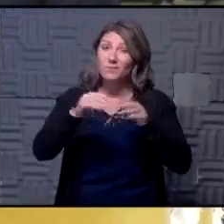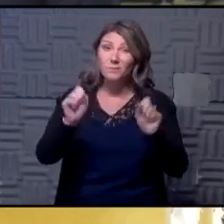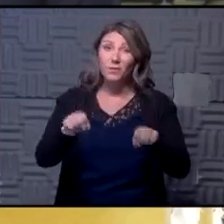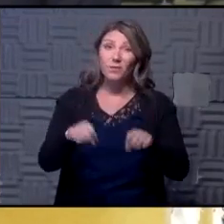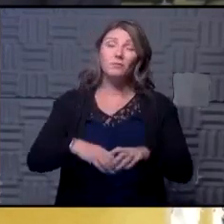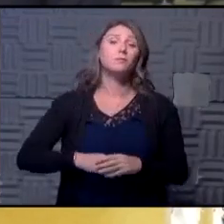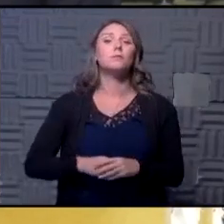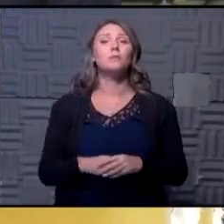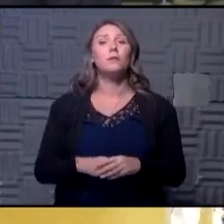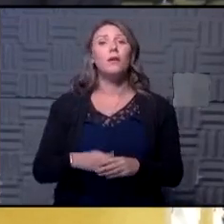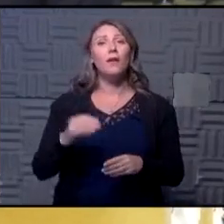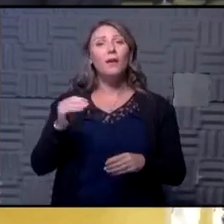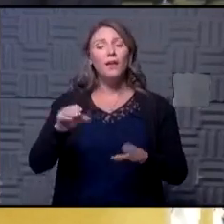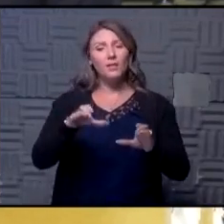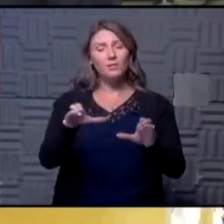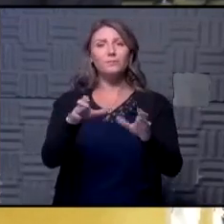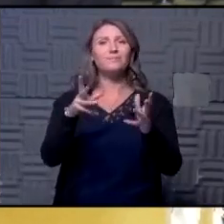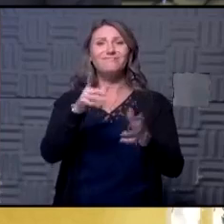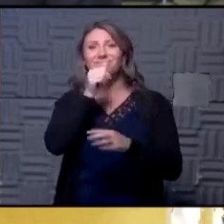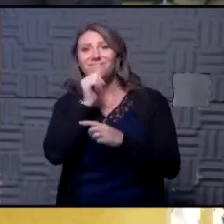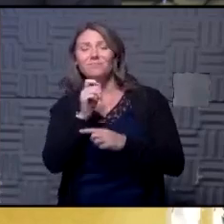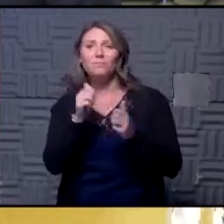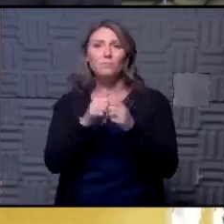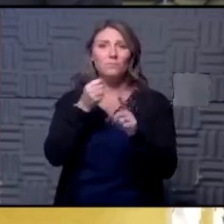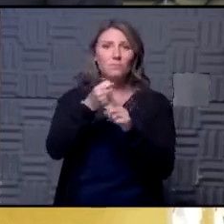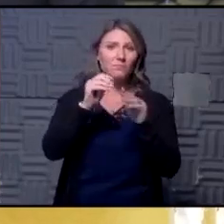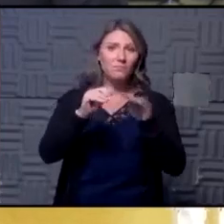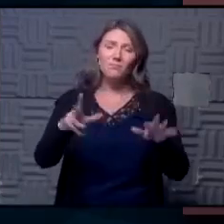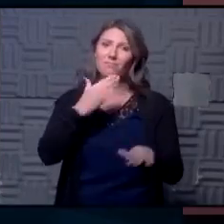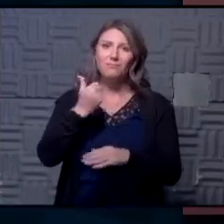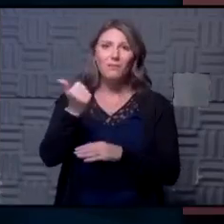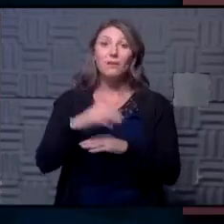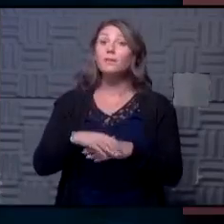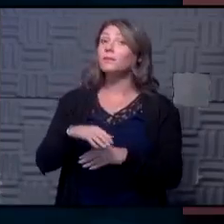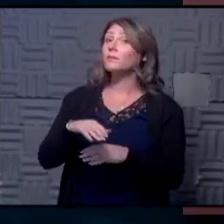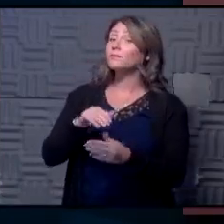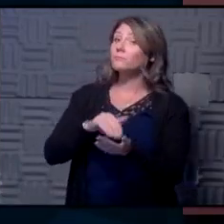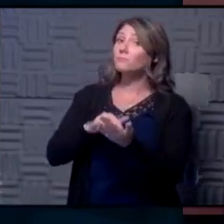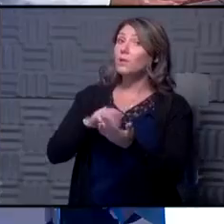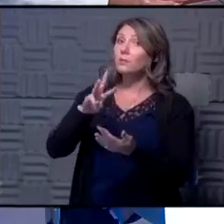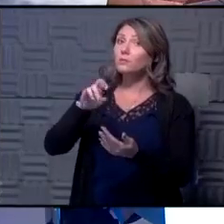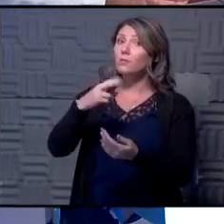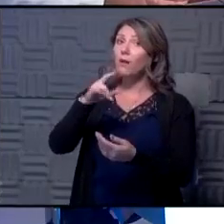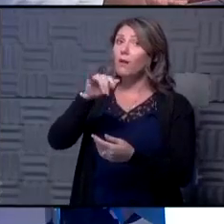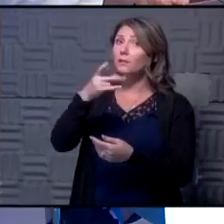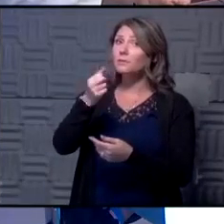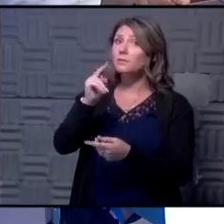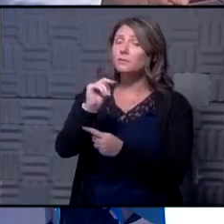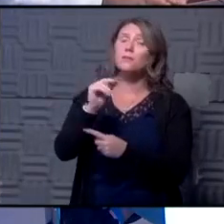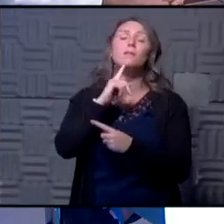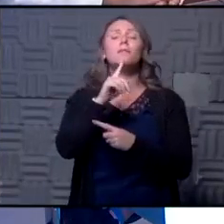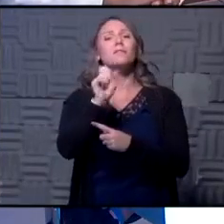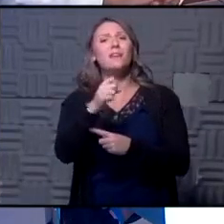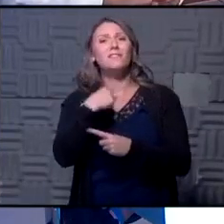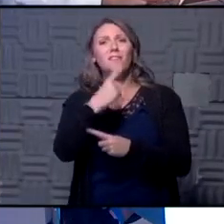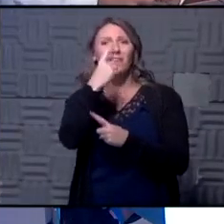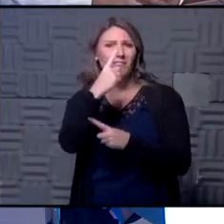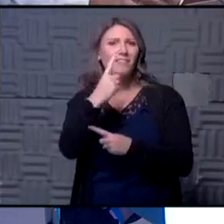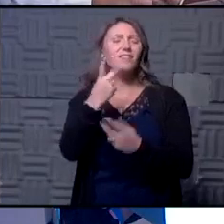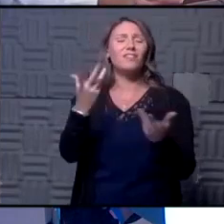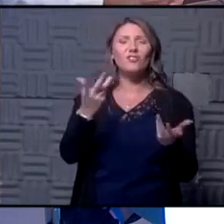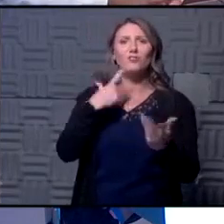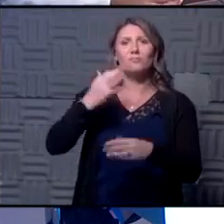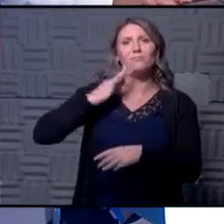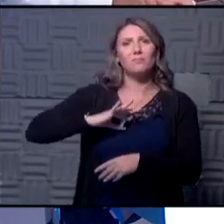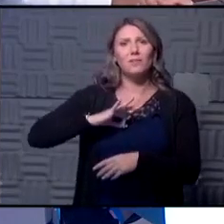and try to deal with pandemic as best as possible Dr. Hawkinson you have some advice on that yeah I mean I think there is incentive individually there